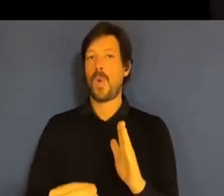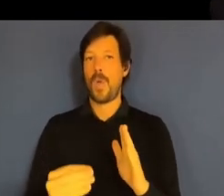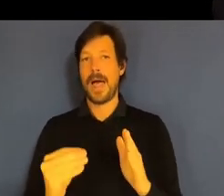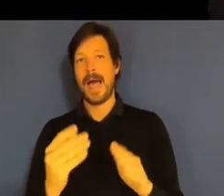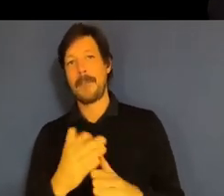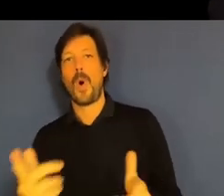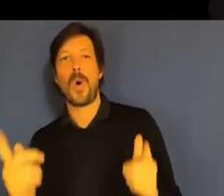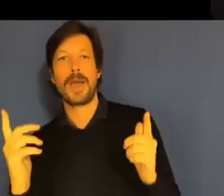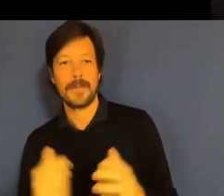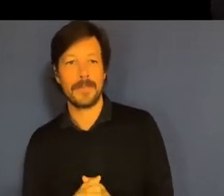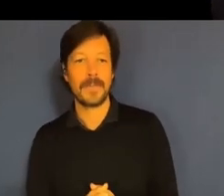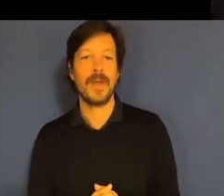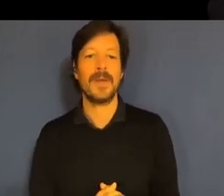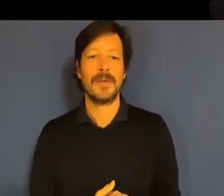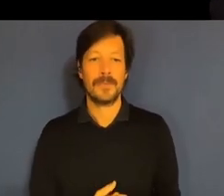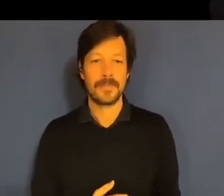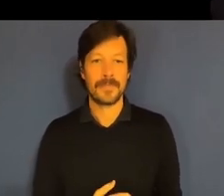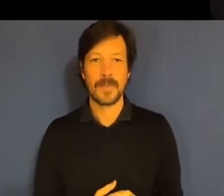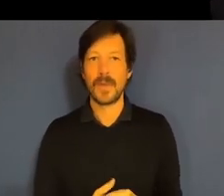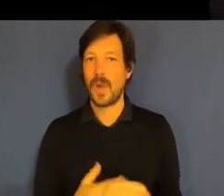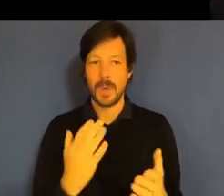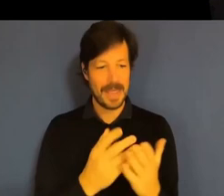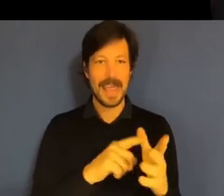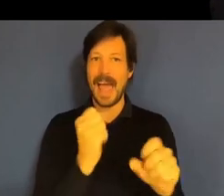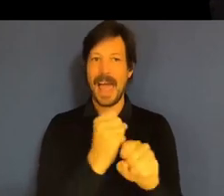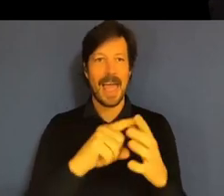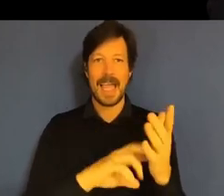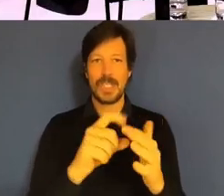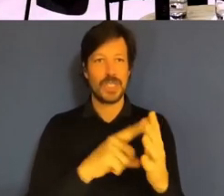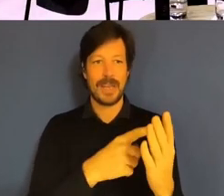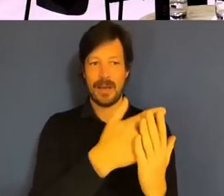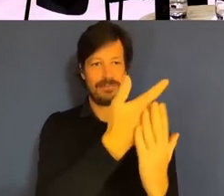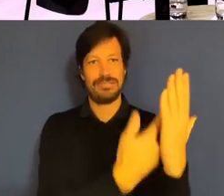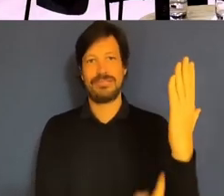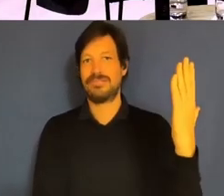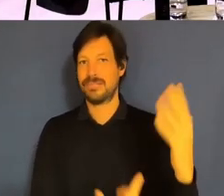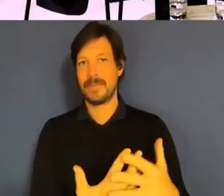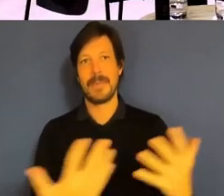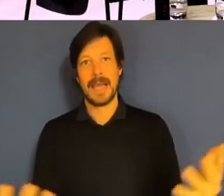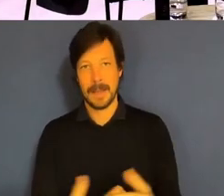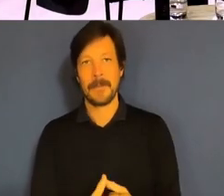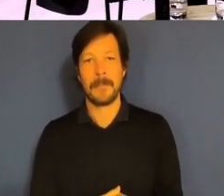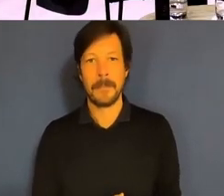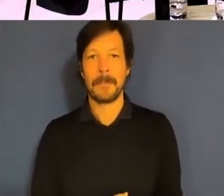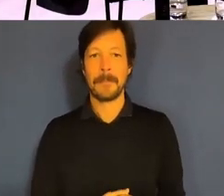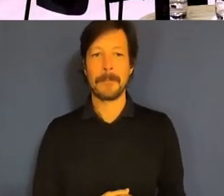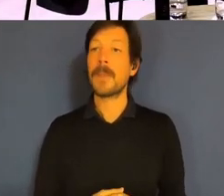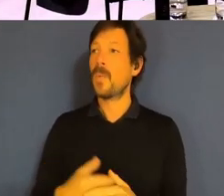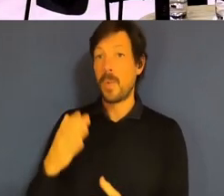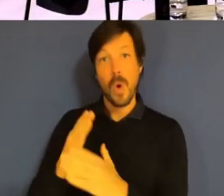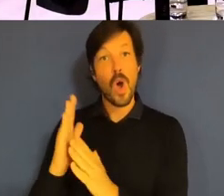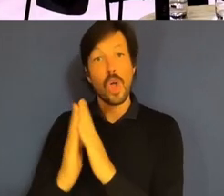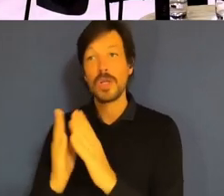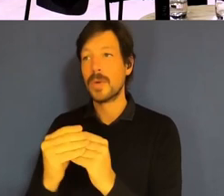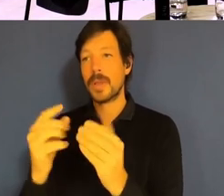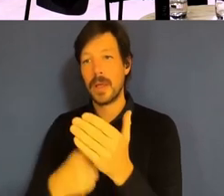agenda. I'm happy to pick it apart with questions later, but might just begin there. And, of course, we work very closely with Rachel and the